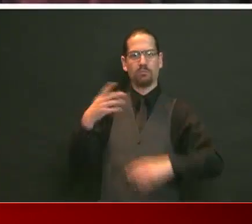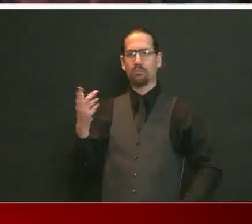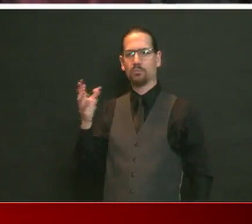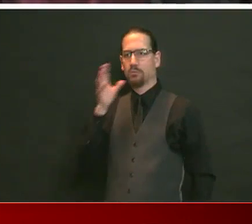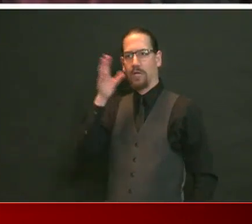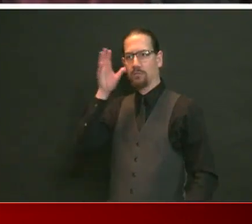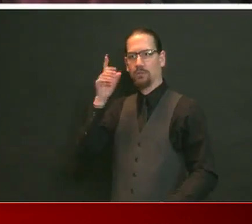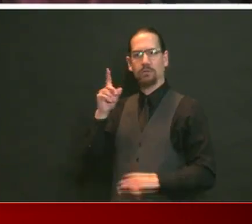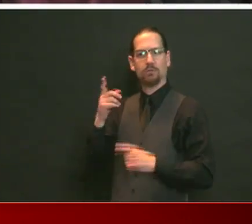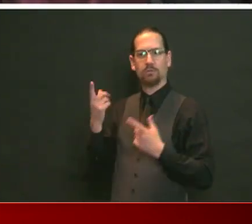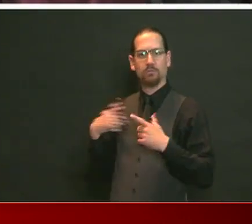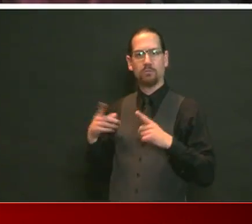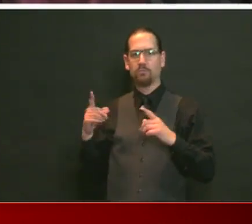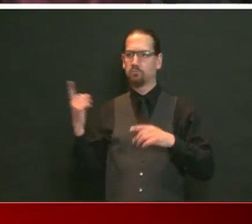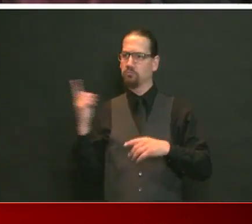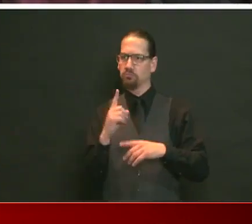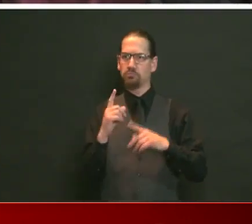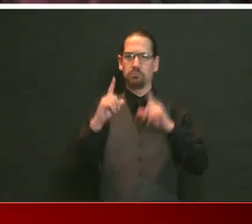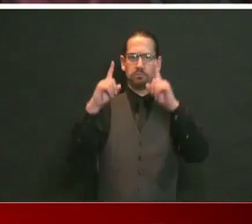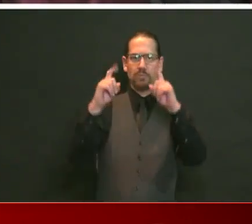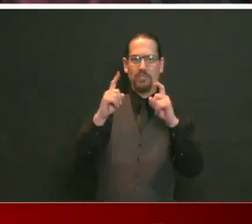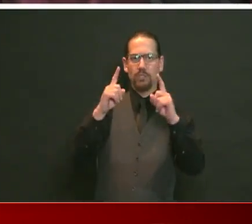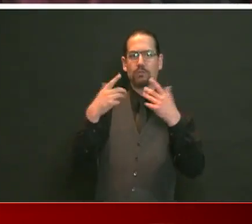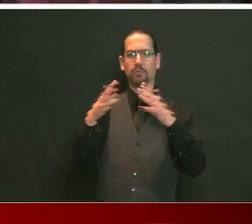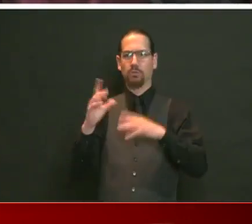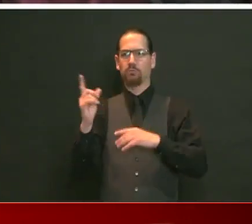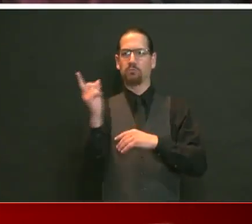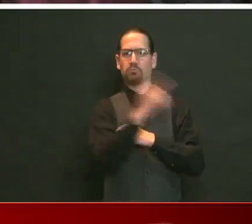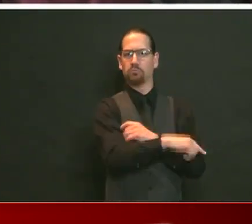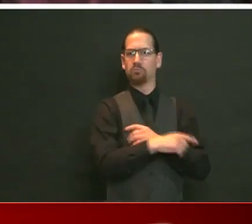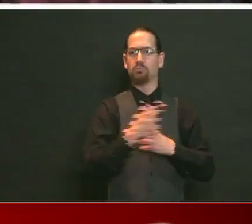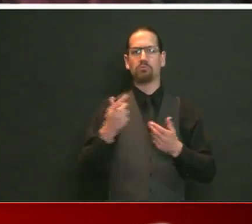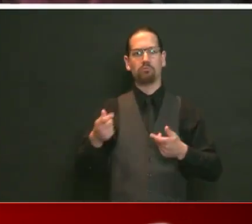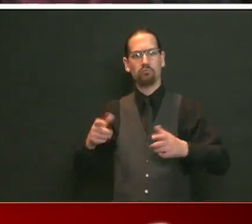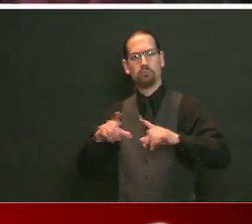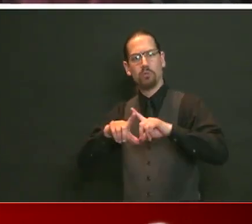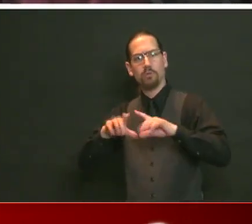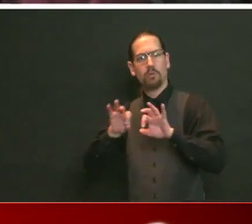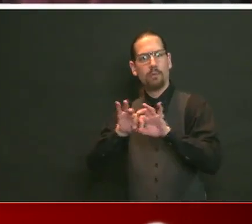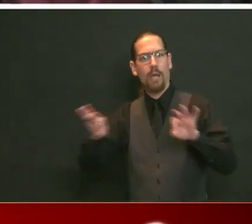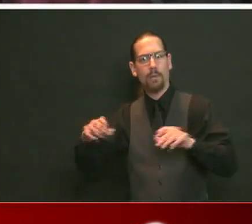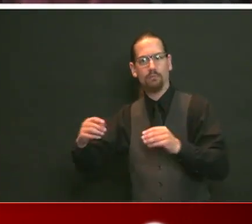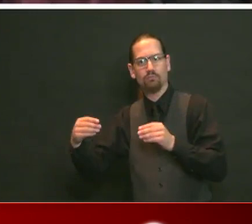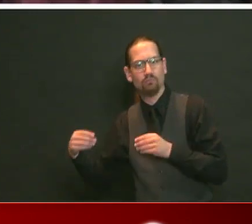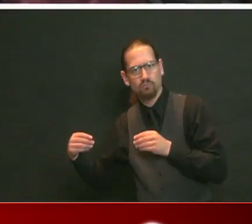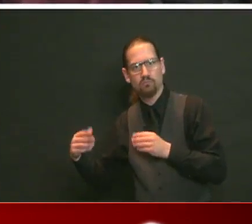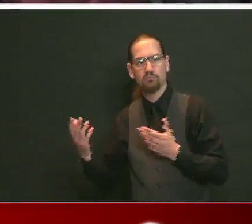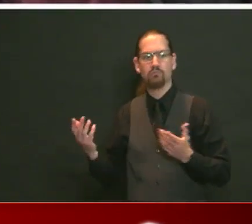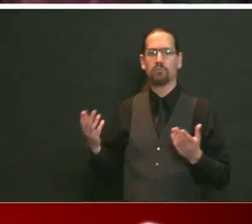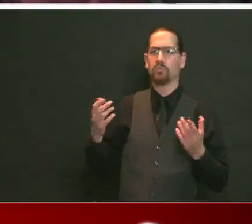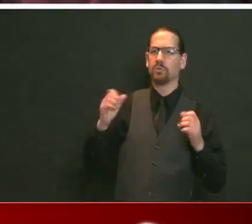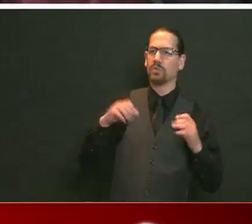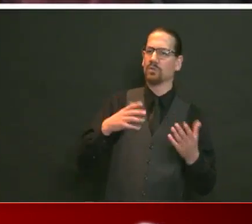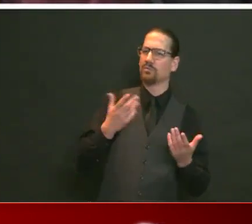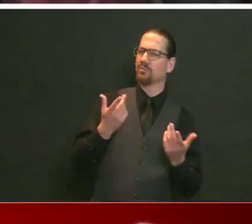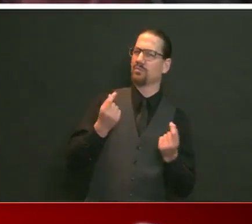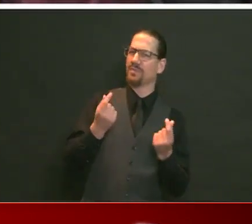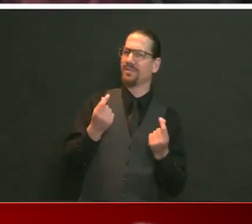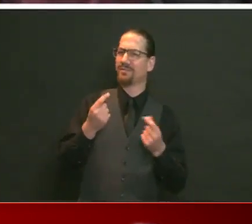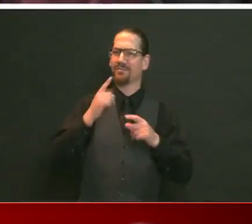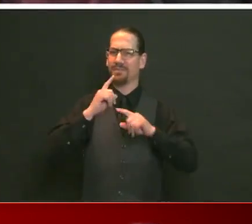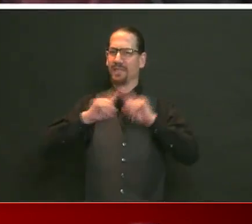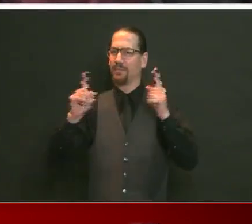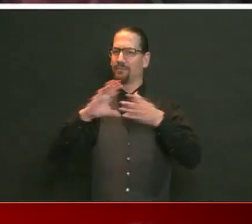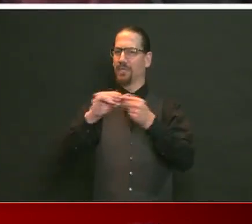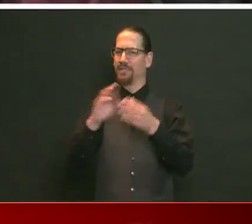15 seconds on and off. That's not the official line from your administration. So for the thousands of high school graduates who are ready to